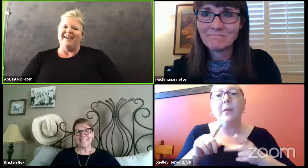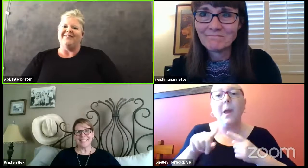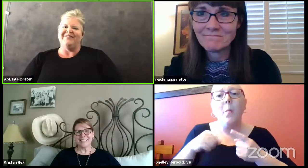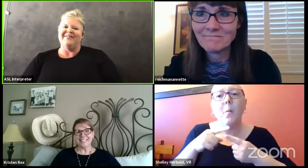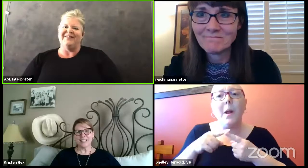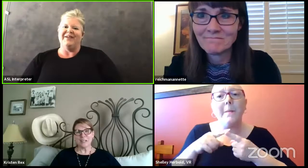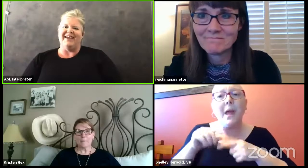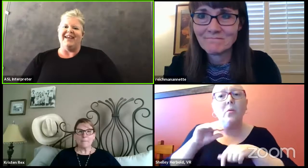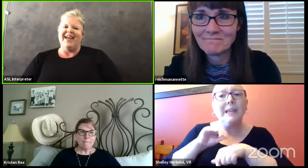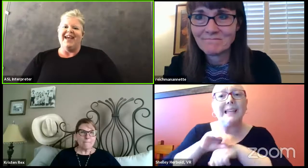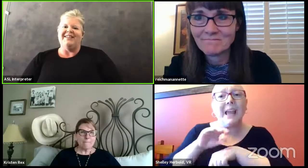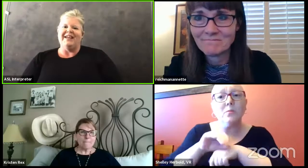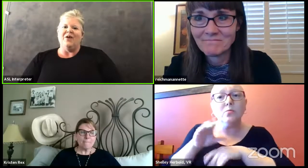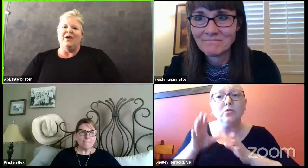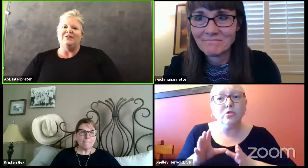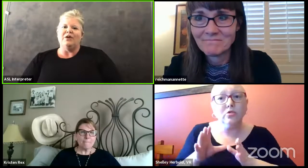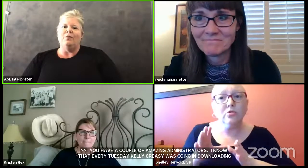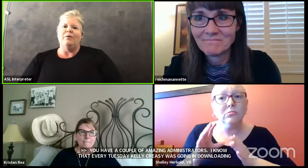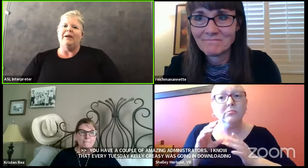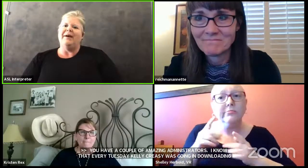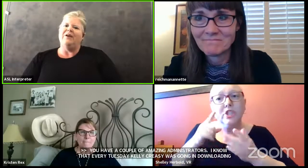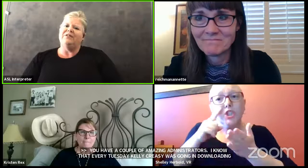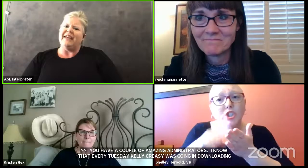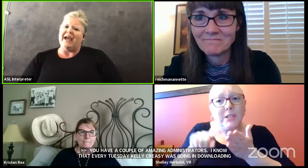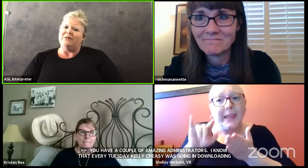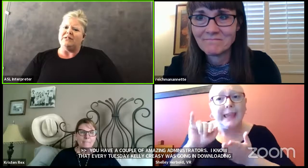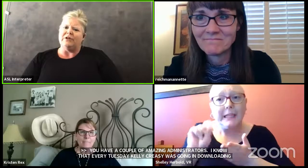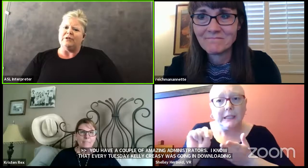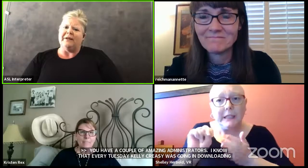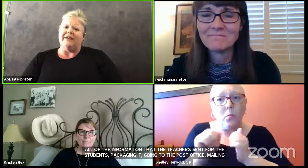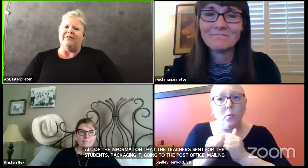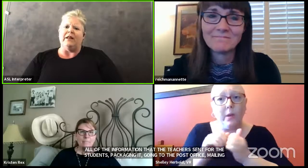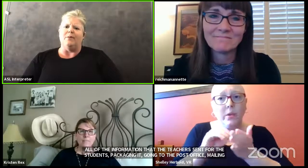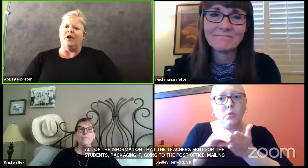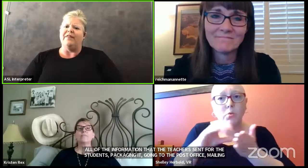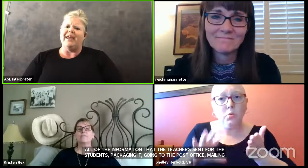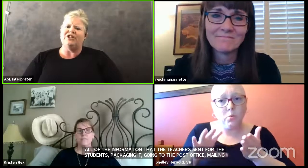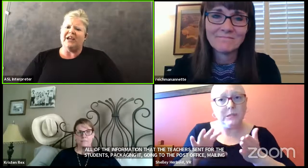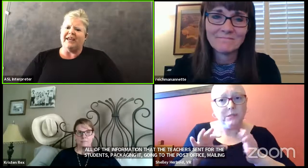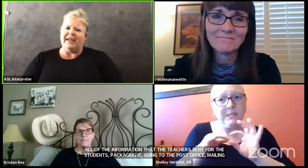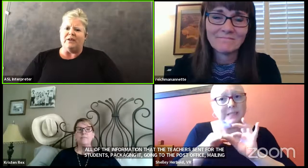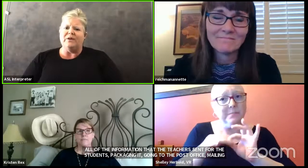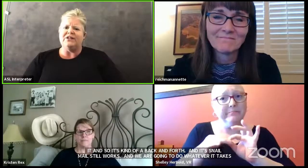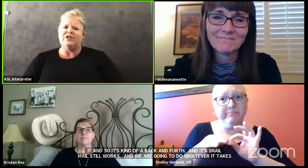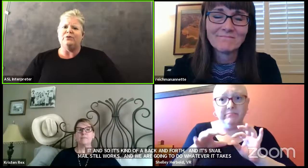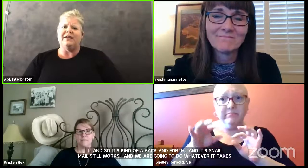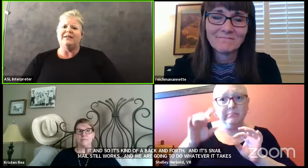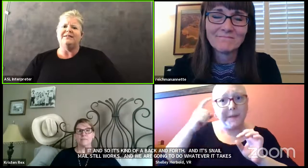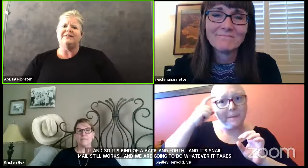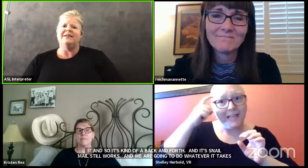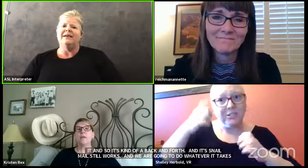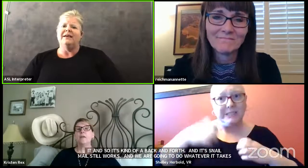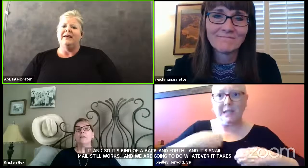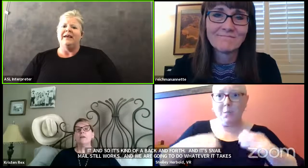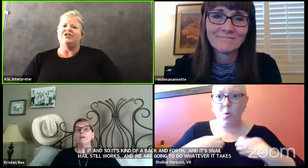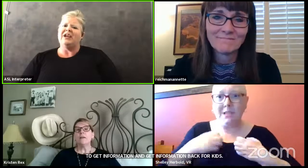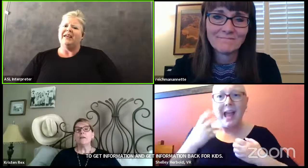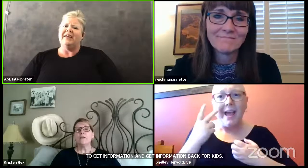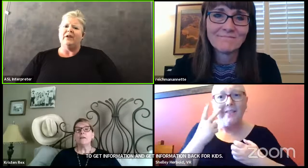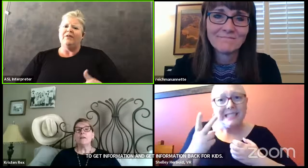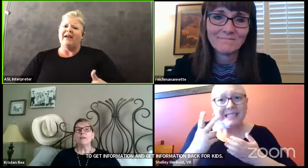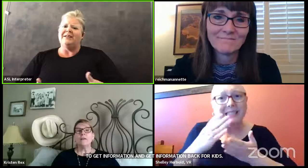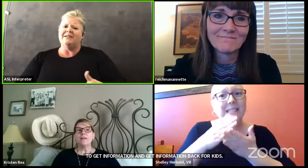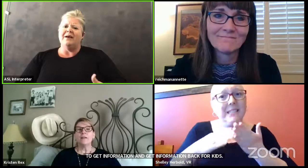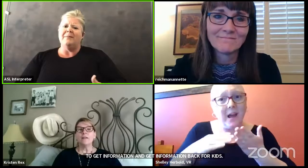Okay. Okay. Okay. then also, what about the counselors being available? Are they checking in with students and